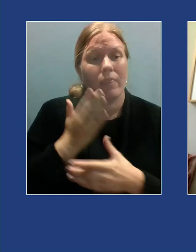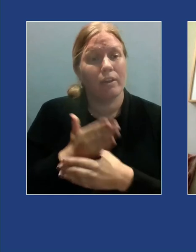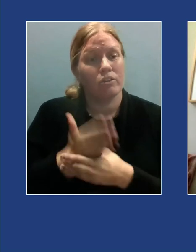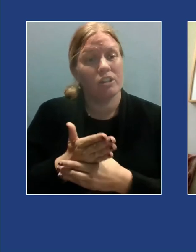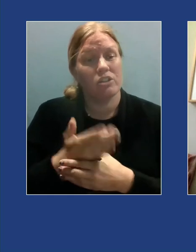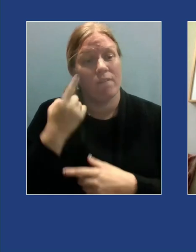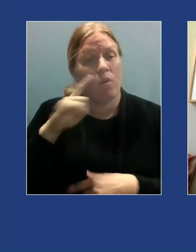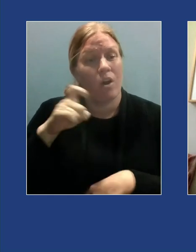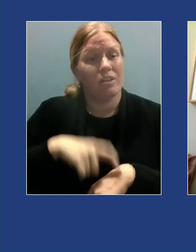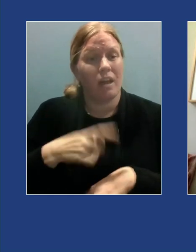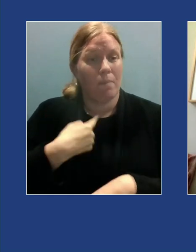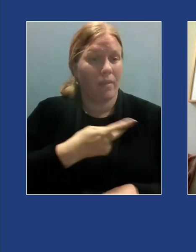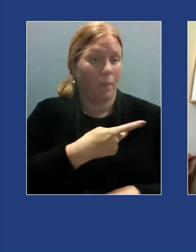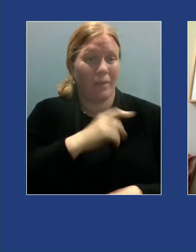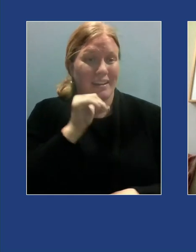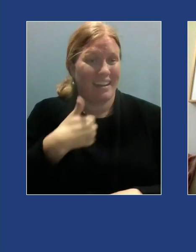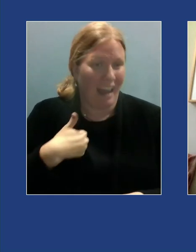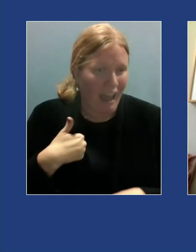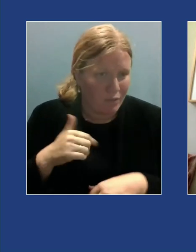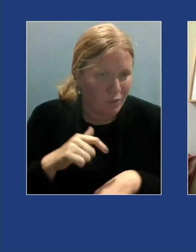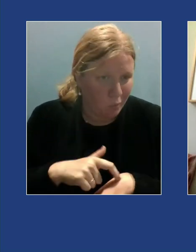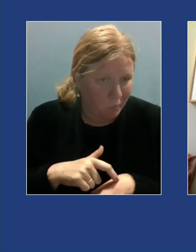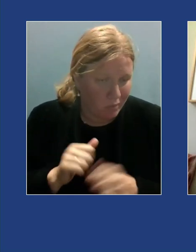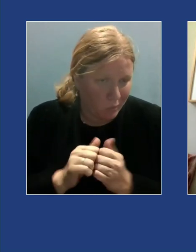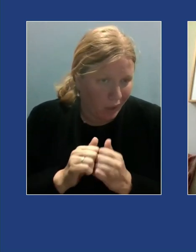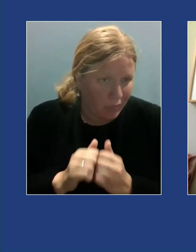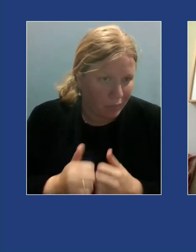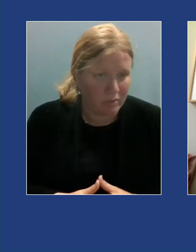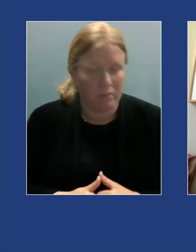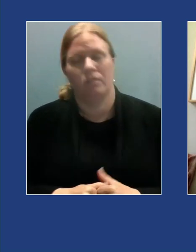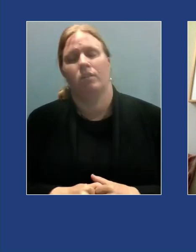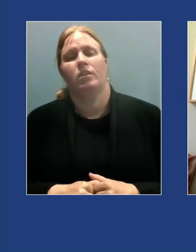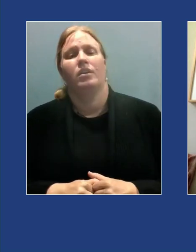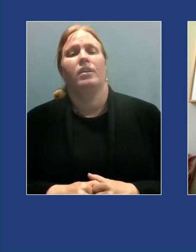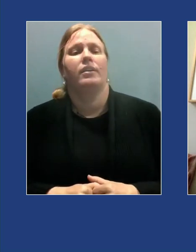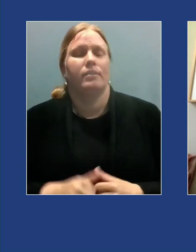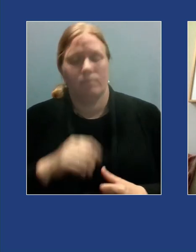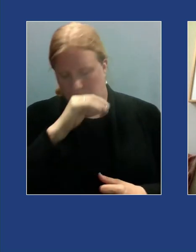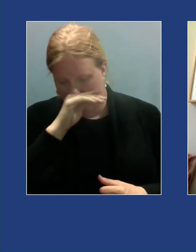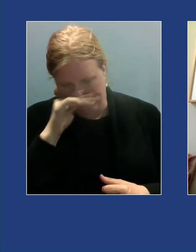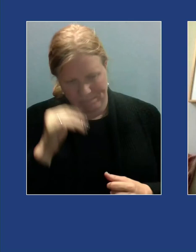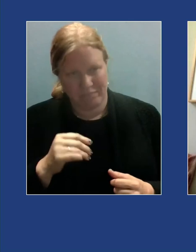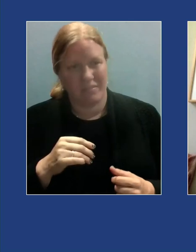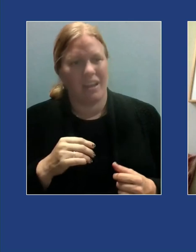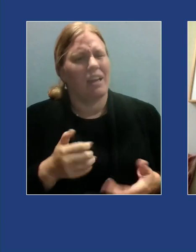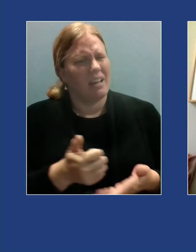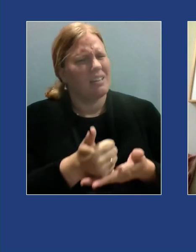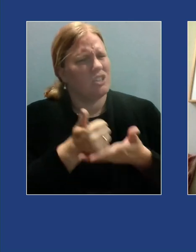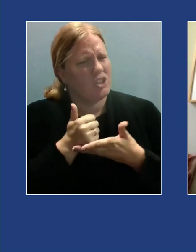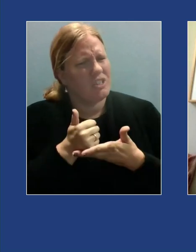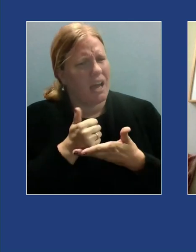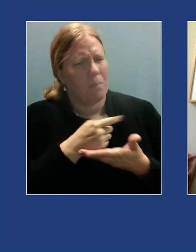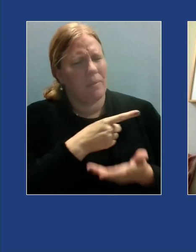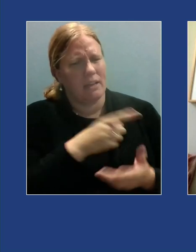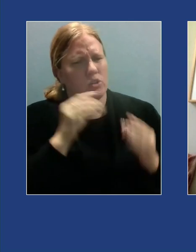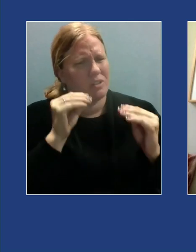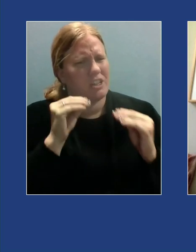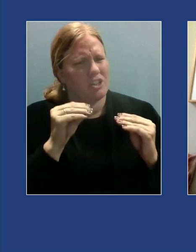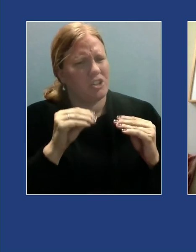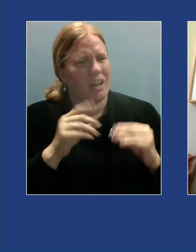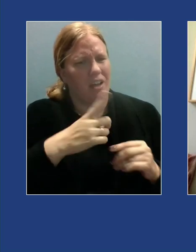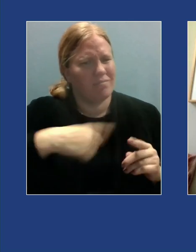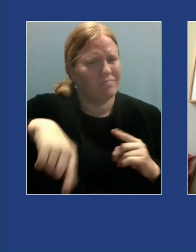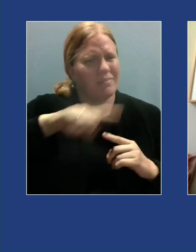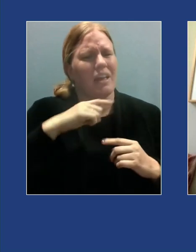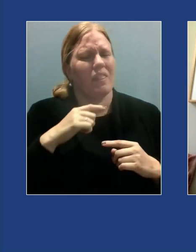having Bria as a sister has truly taught me to value difference it's drawn me to people who are different than me and shown me that the world around me